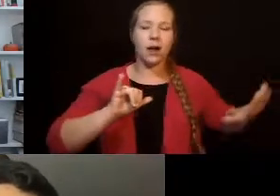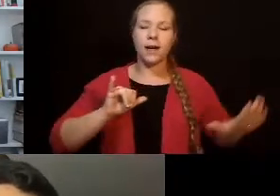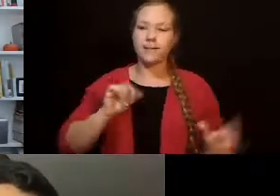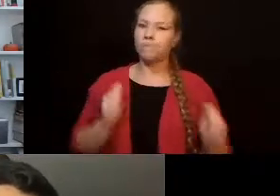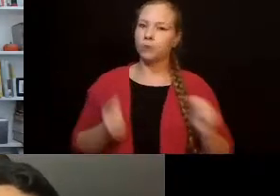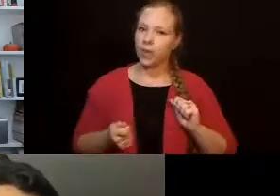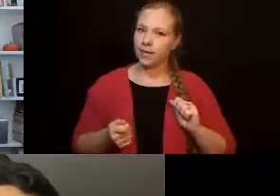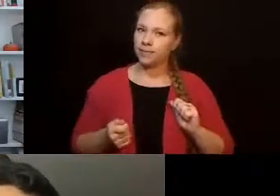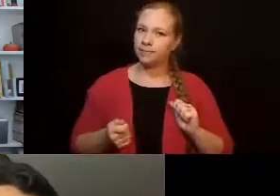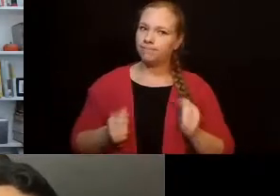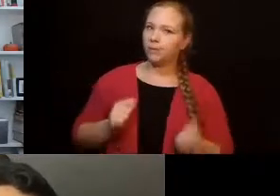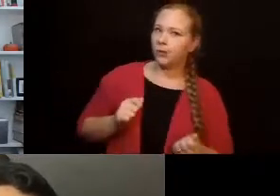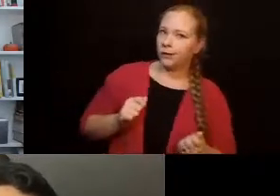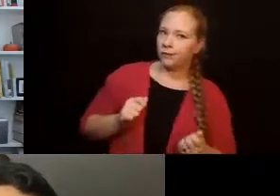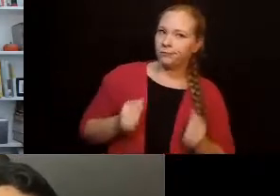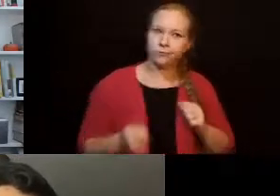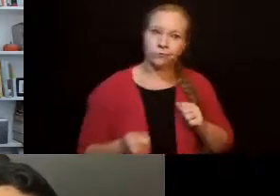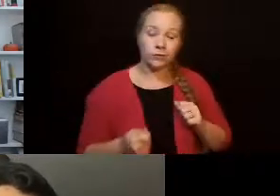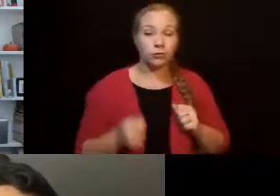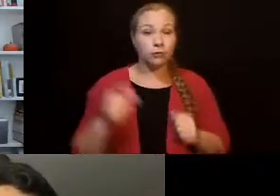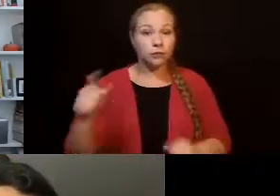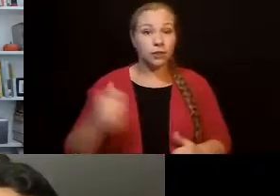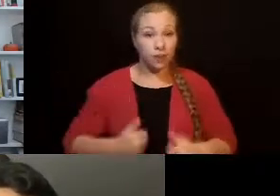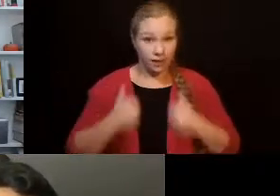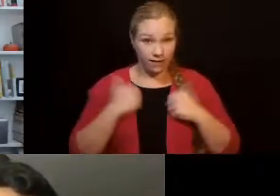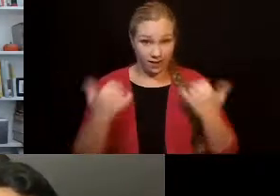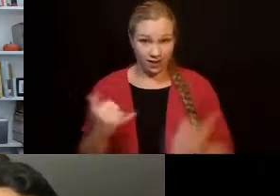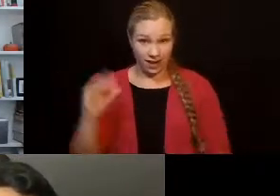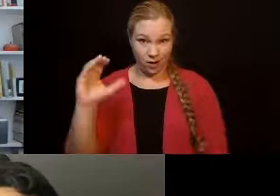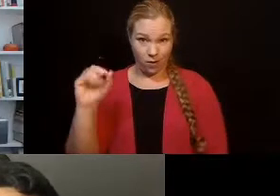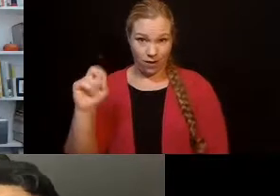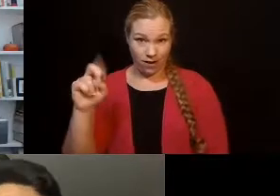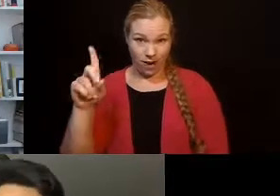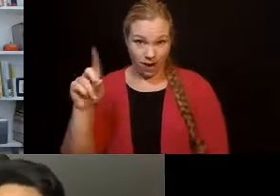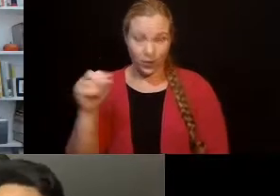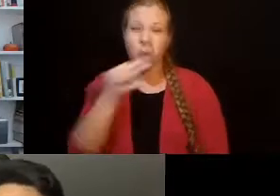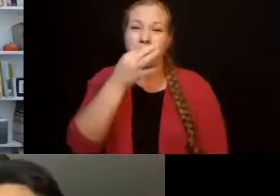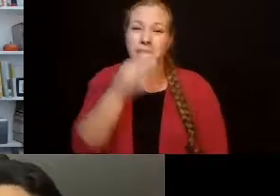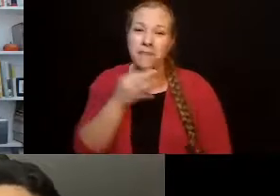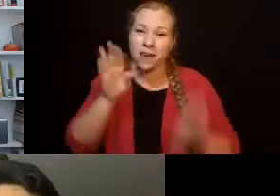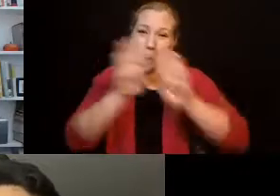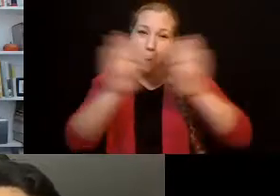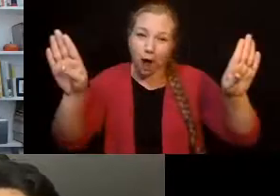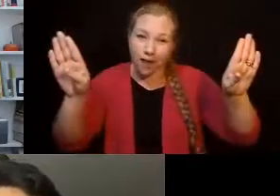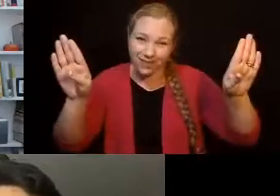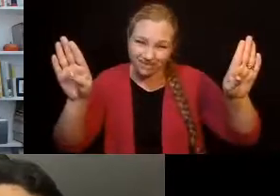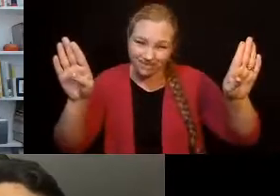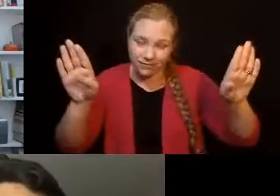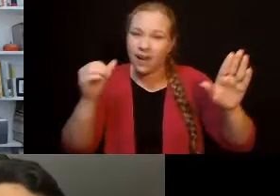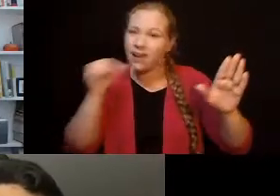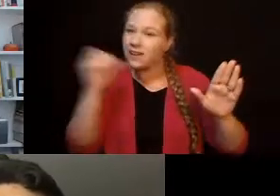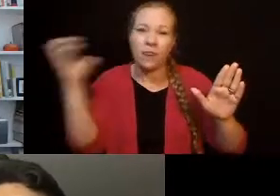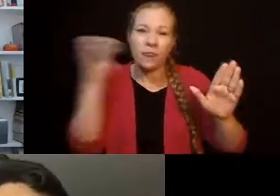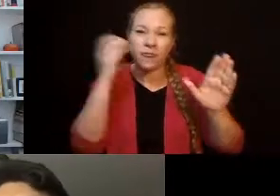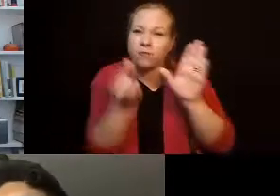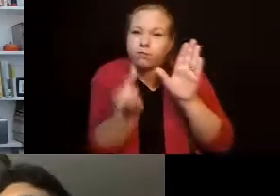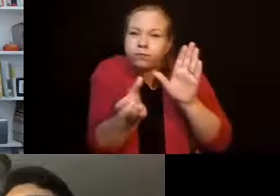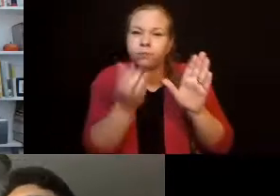the walls are the installation in the walls are not good. Right. So we had to figure out how,